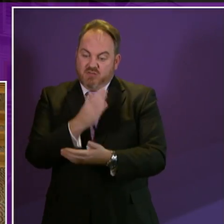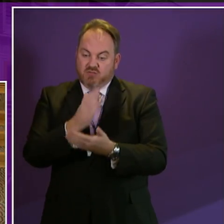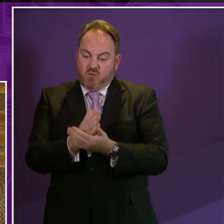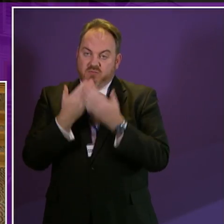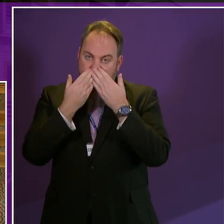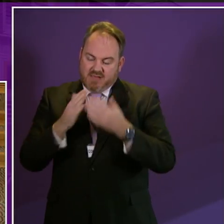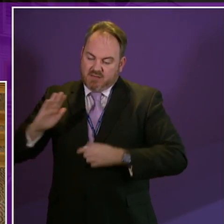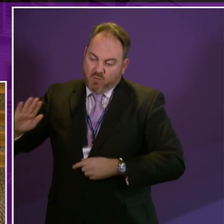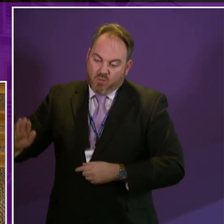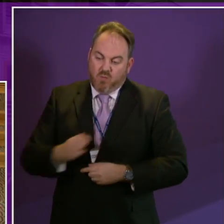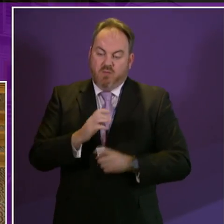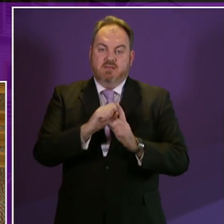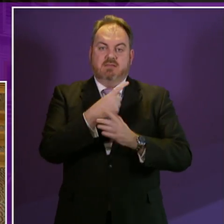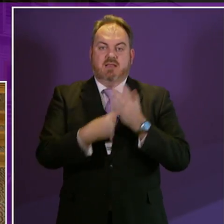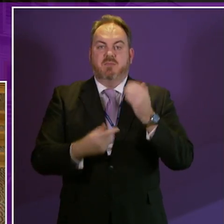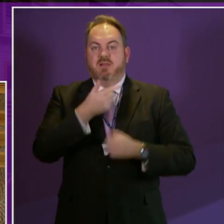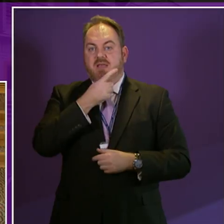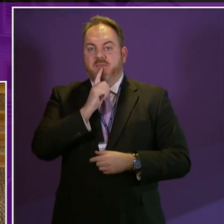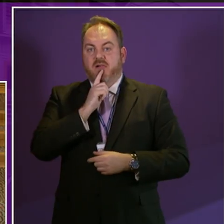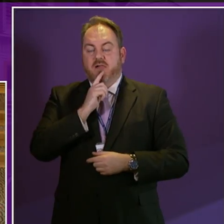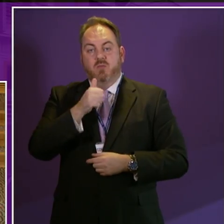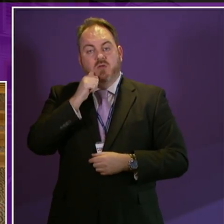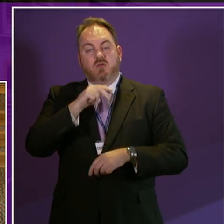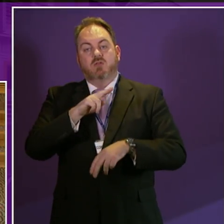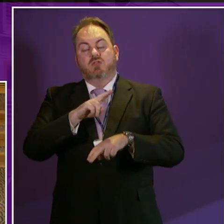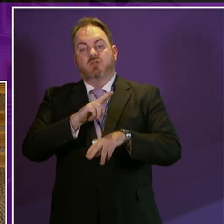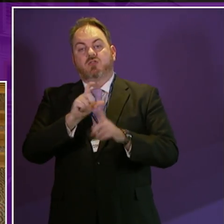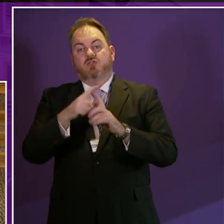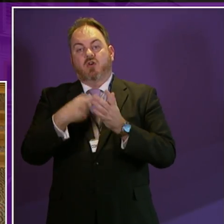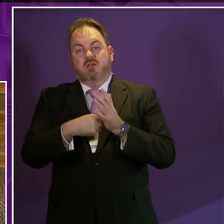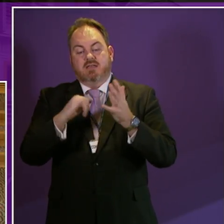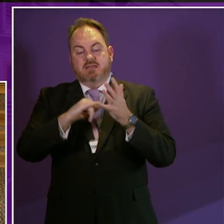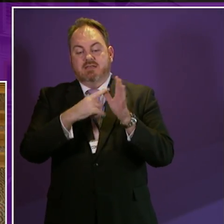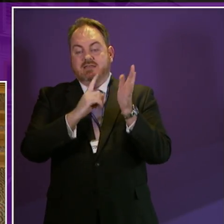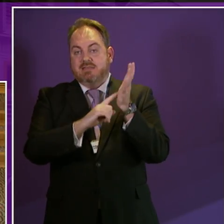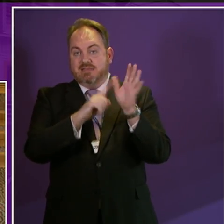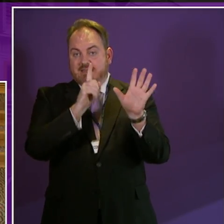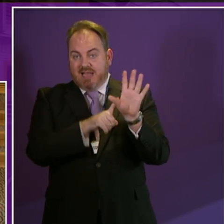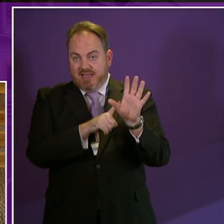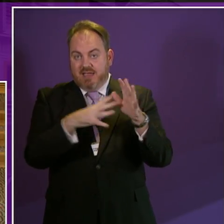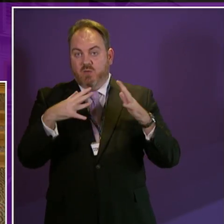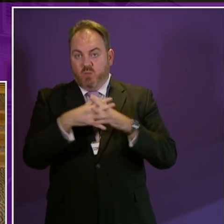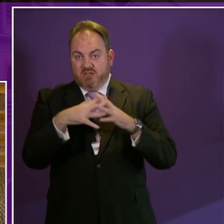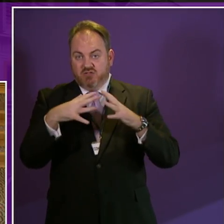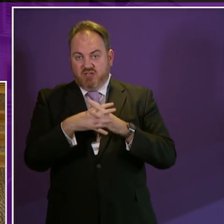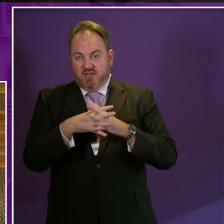of all disabled people. As Dr Sally Witcher, Chief Executive of Inclusion Scotland has said, the challenge